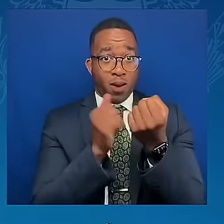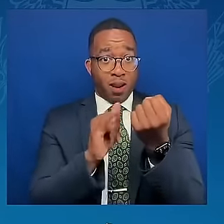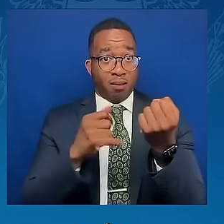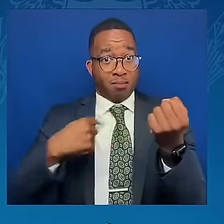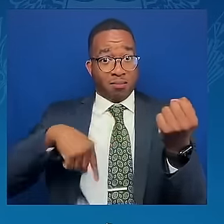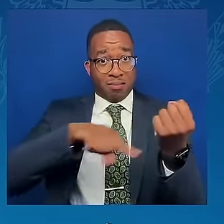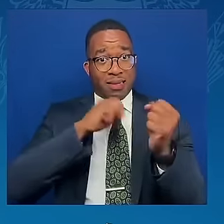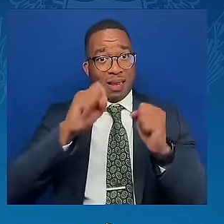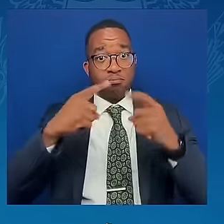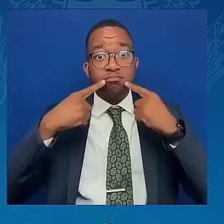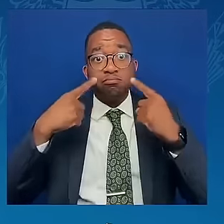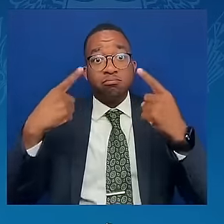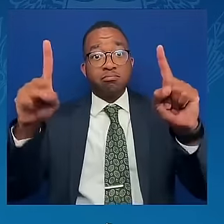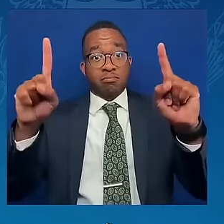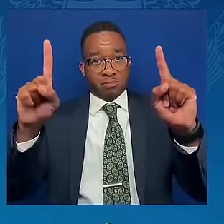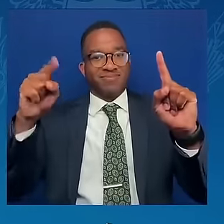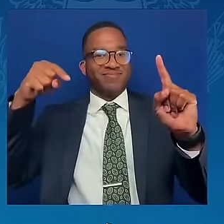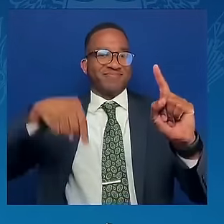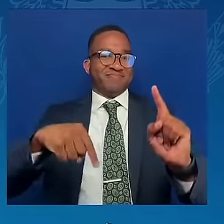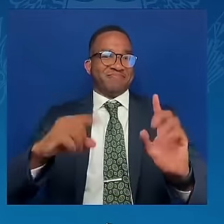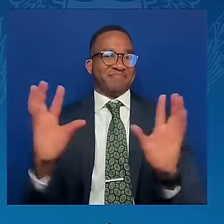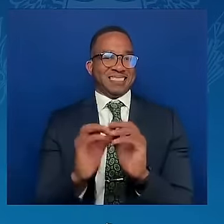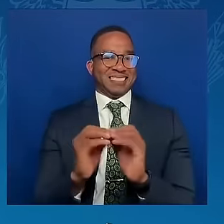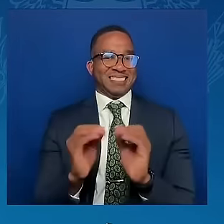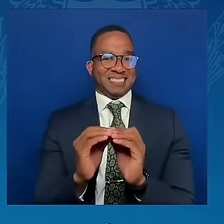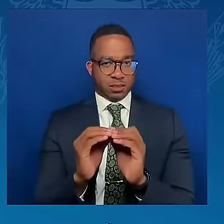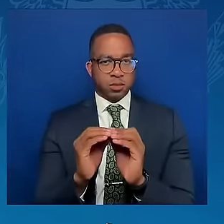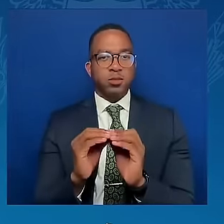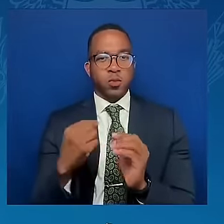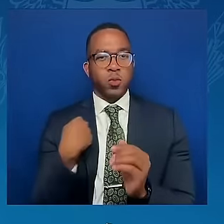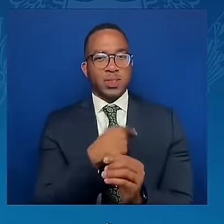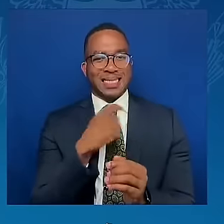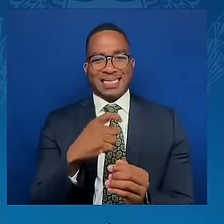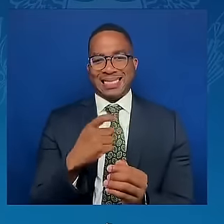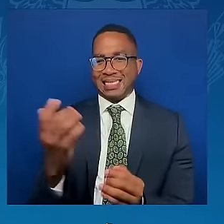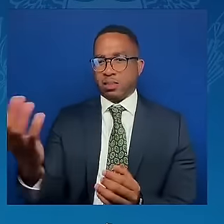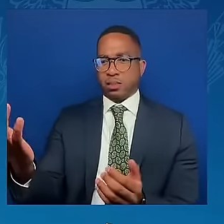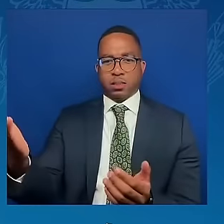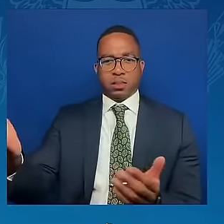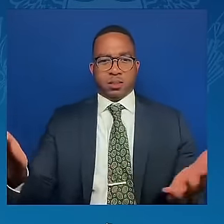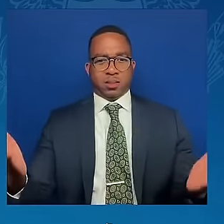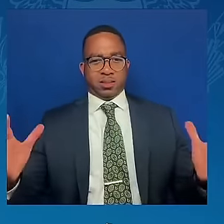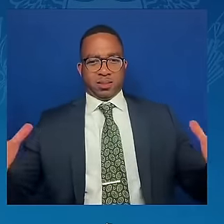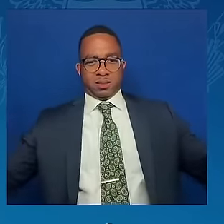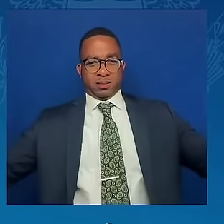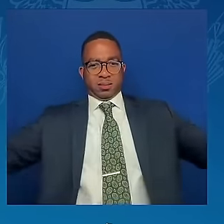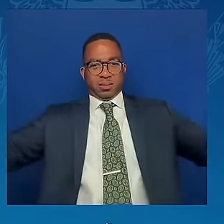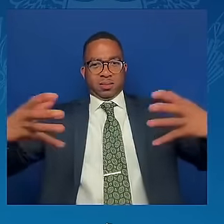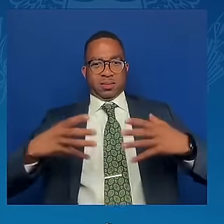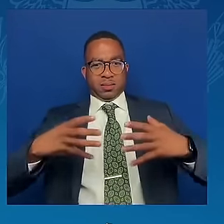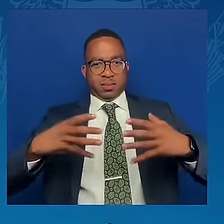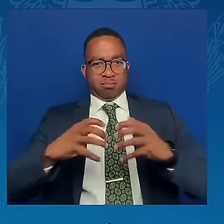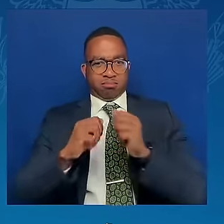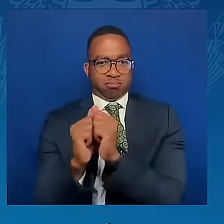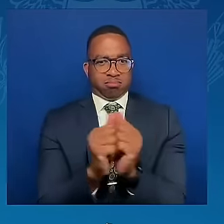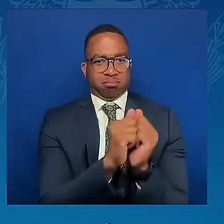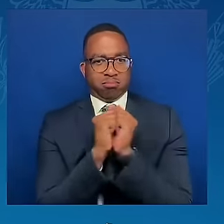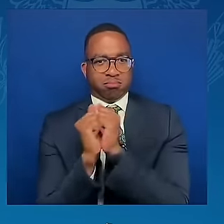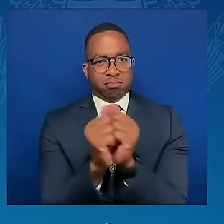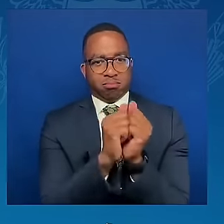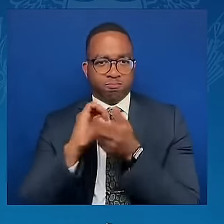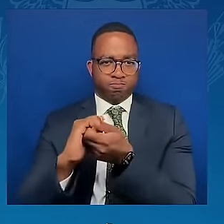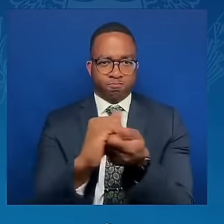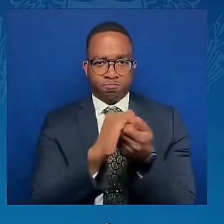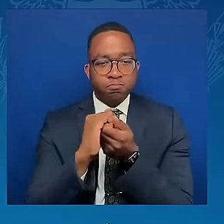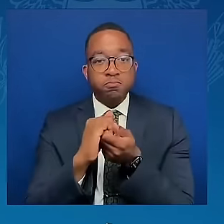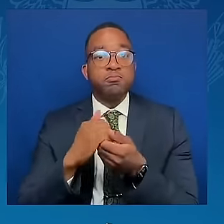come together, even in areas where our positions differ. Here on